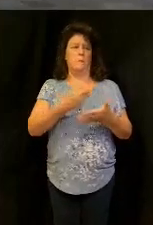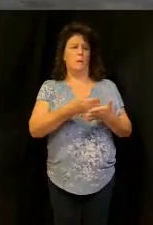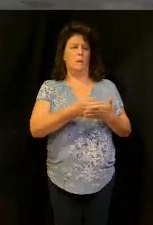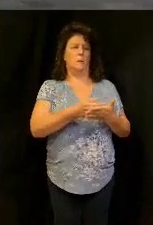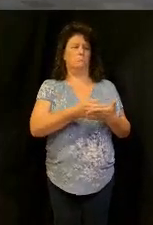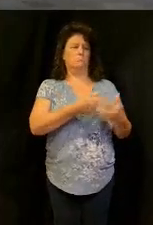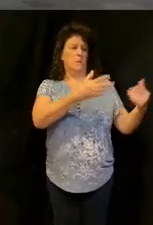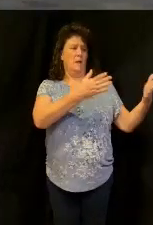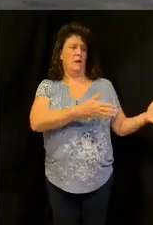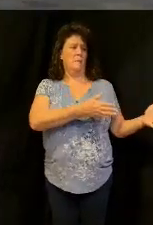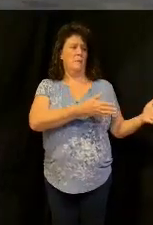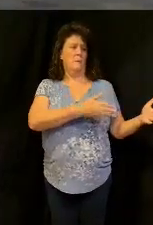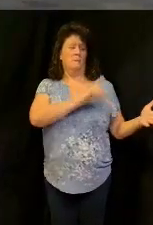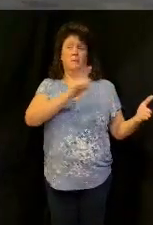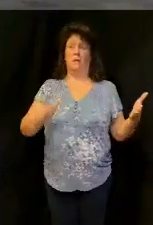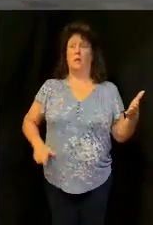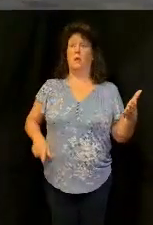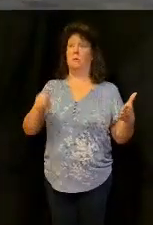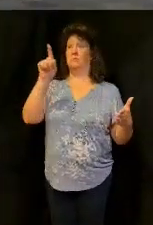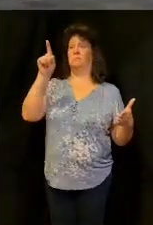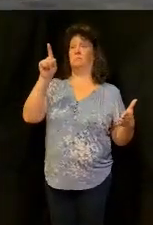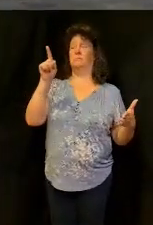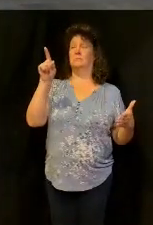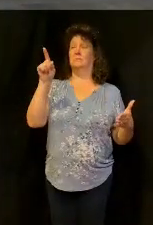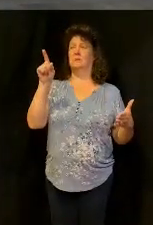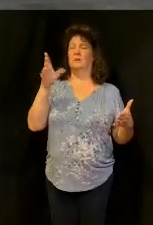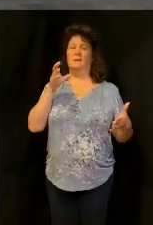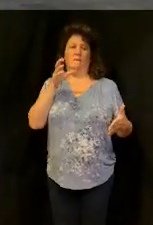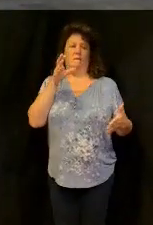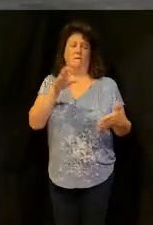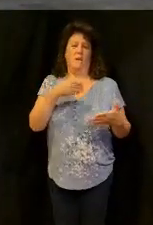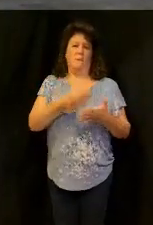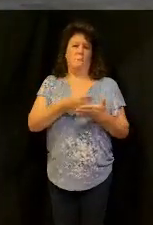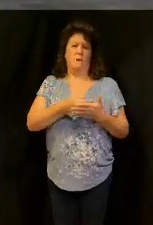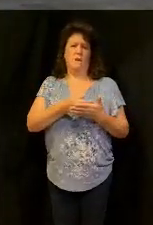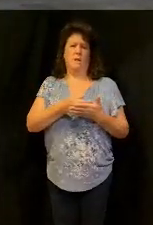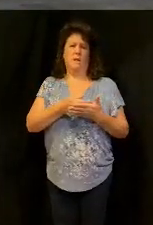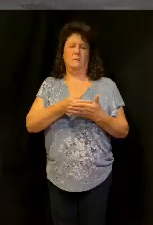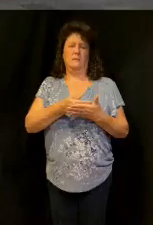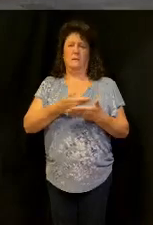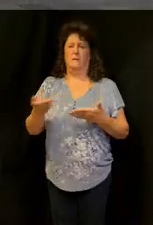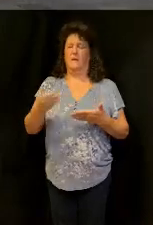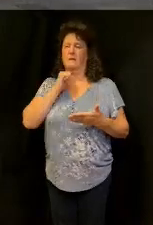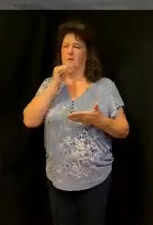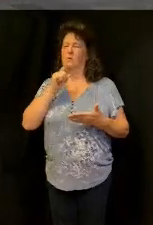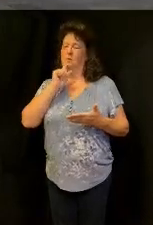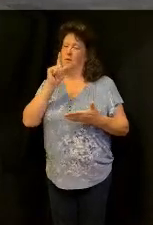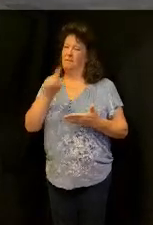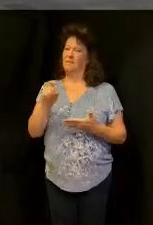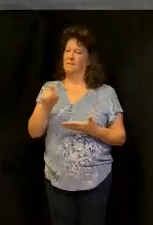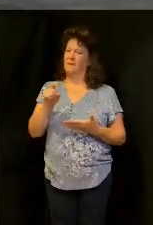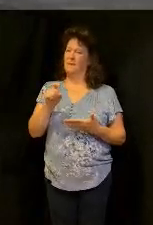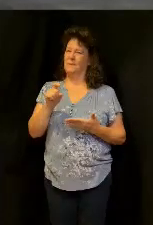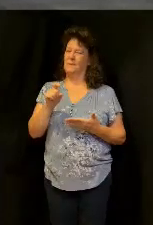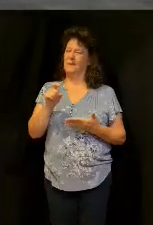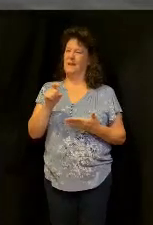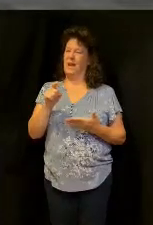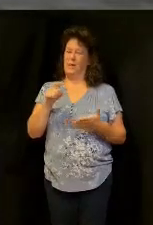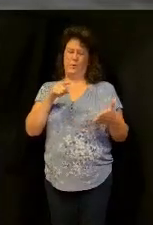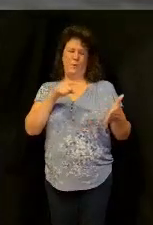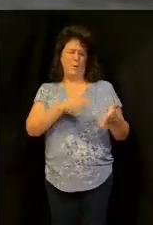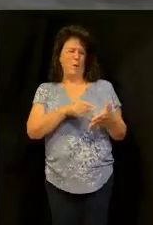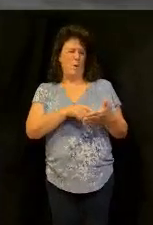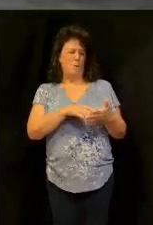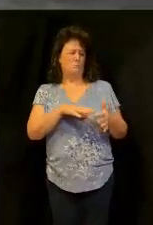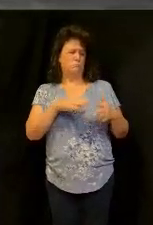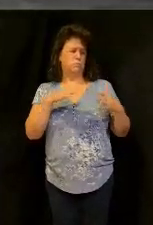investing our money in stuff we don't need to be investing in do you really need that? do you really need this? that's just going to put me deeper in debt it's